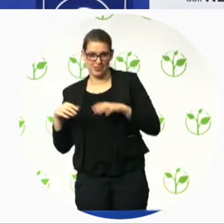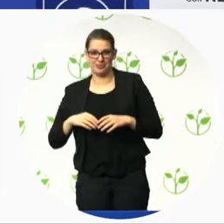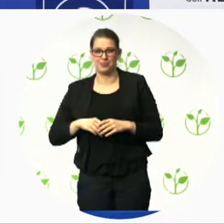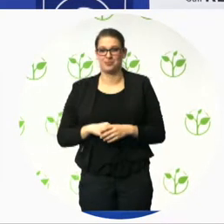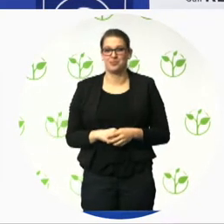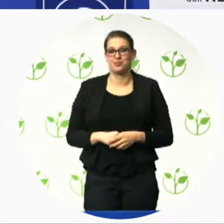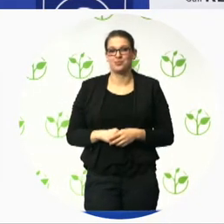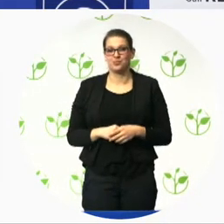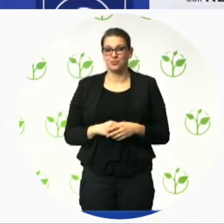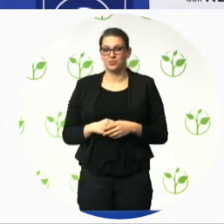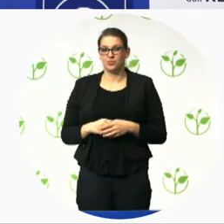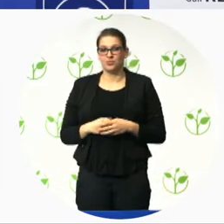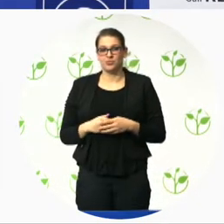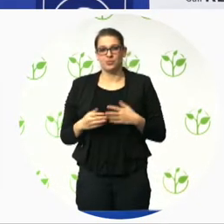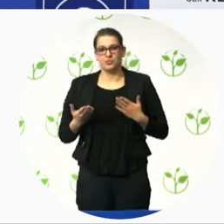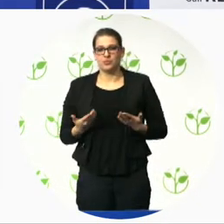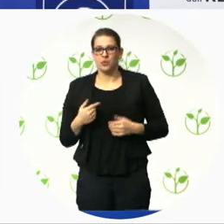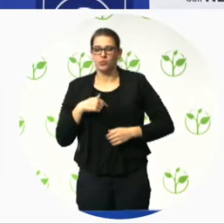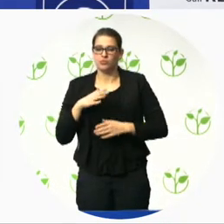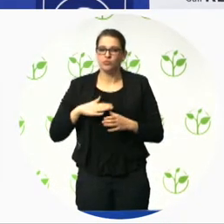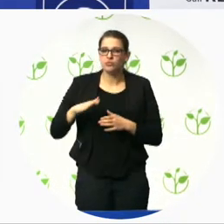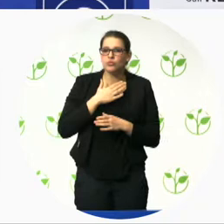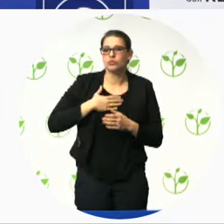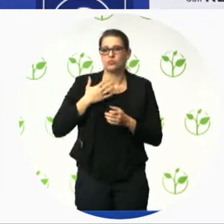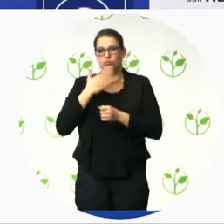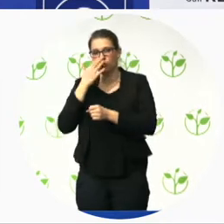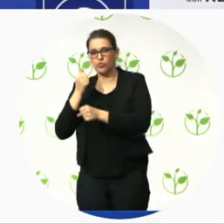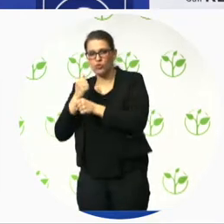live, there is a lot of improvement also to be done.